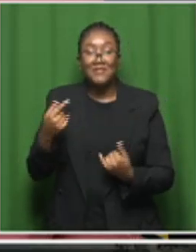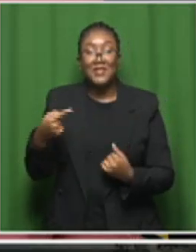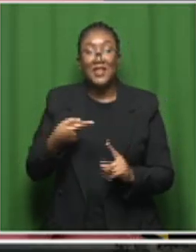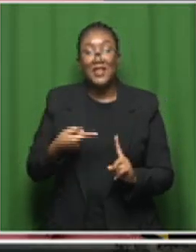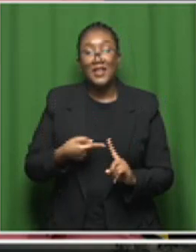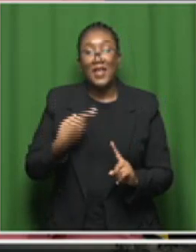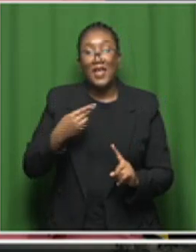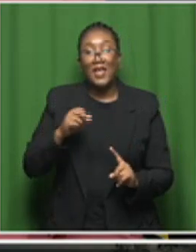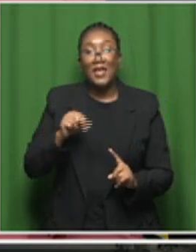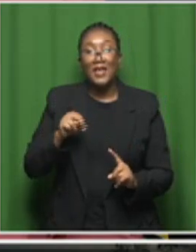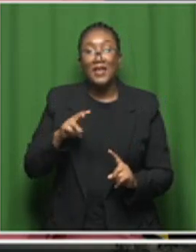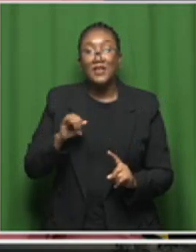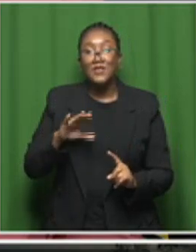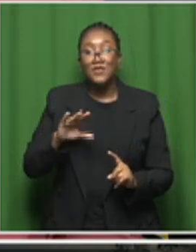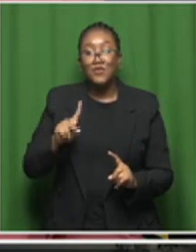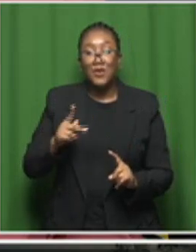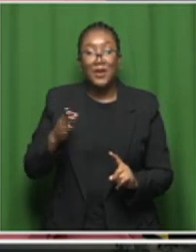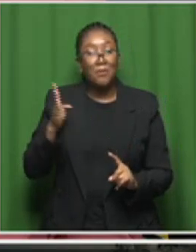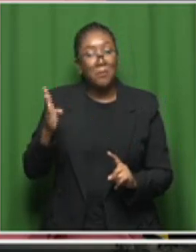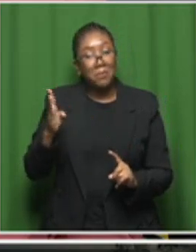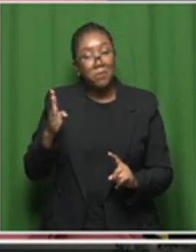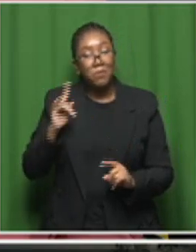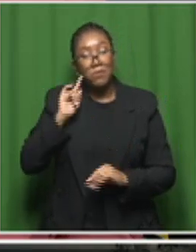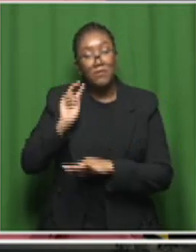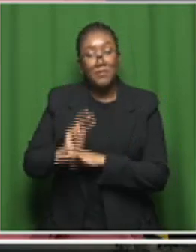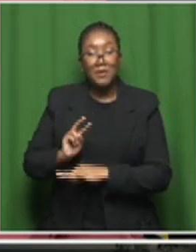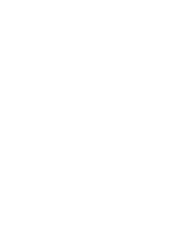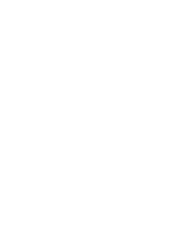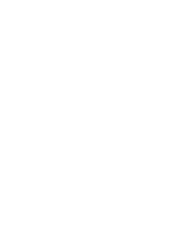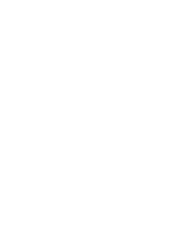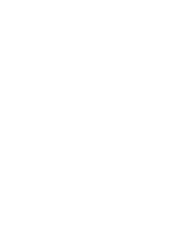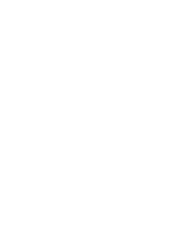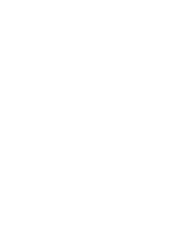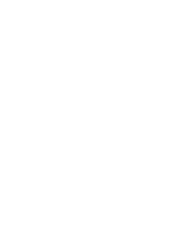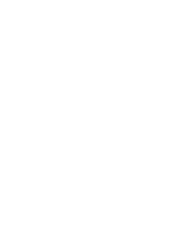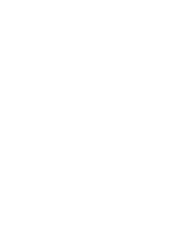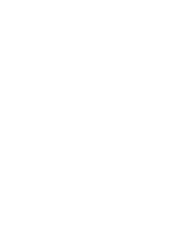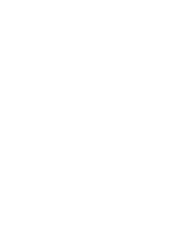uh, he's there, he, keeping, keeping an eye on those developments for us.